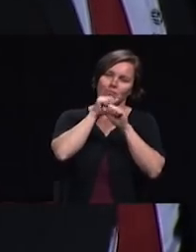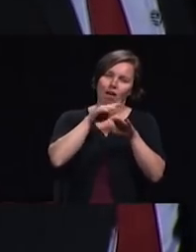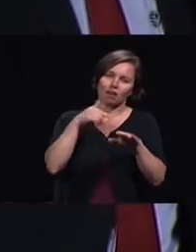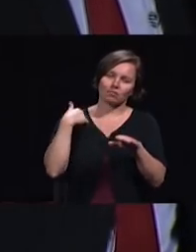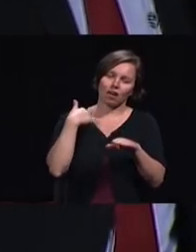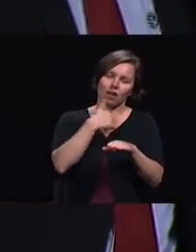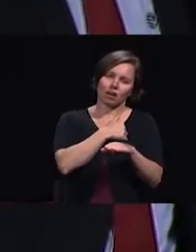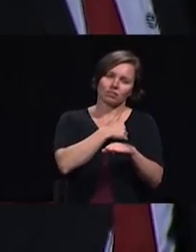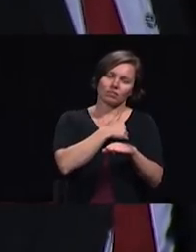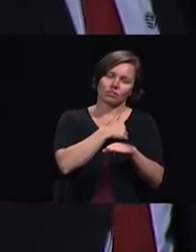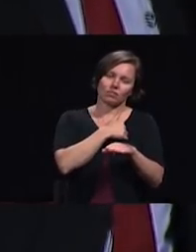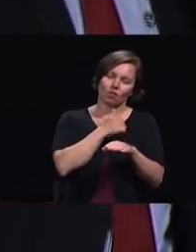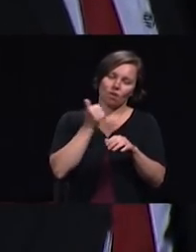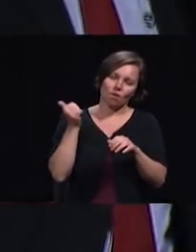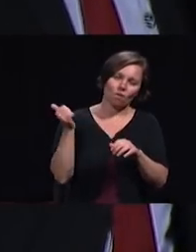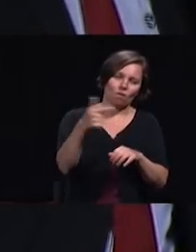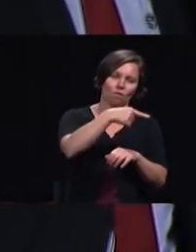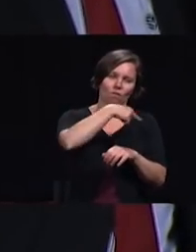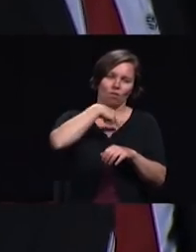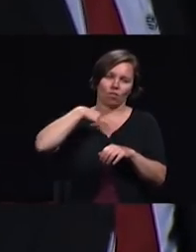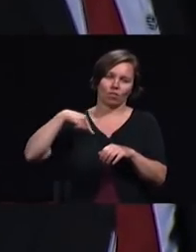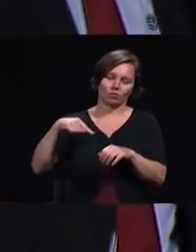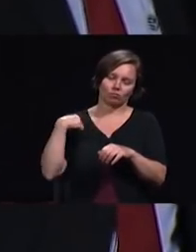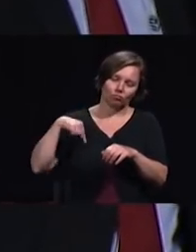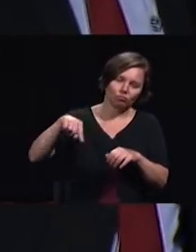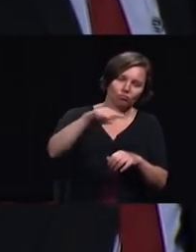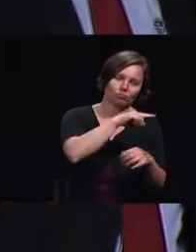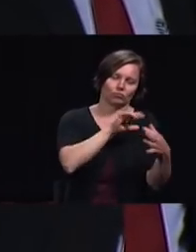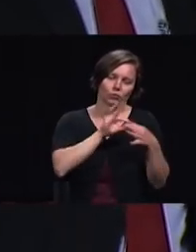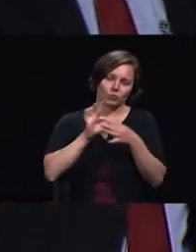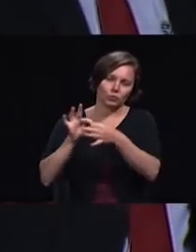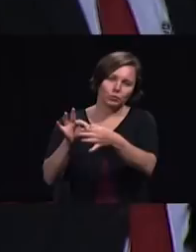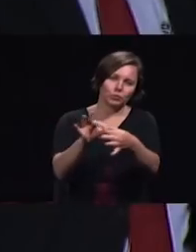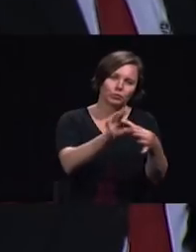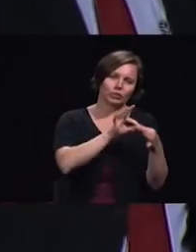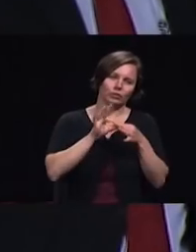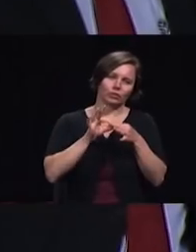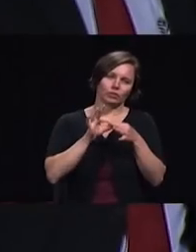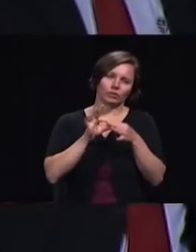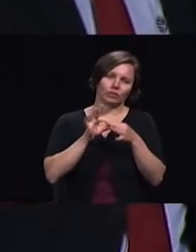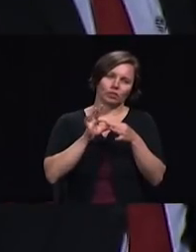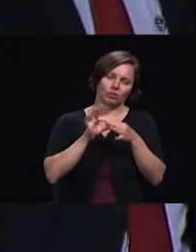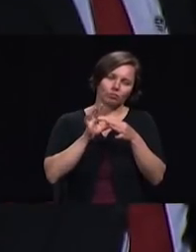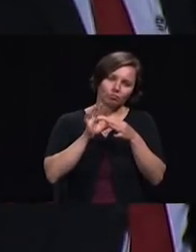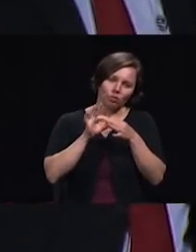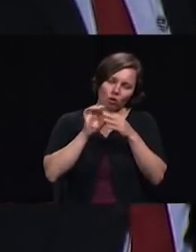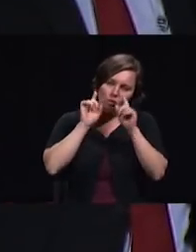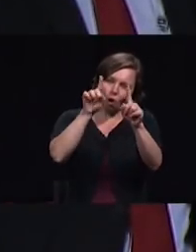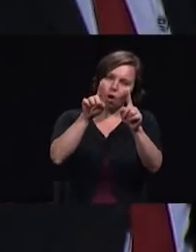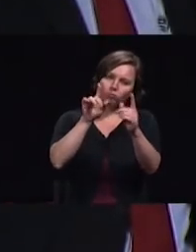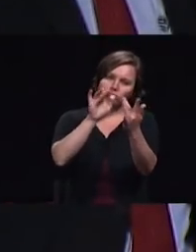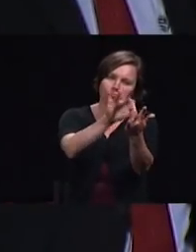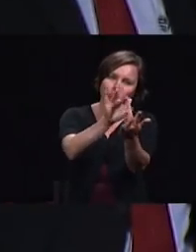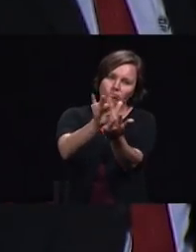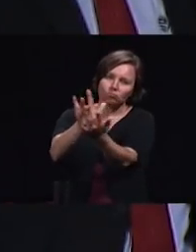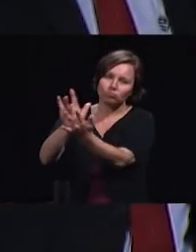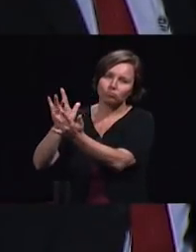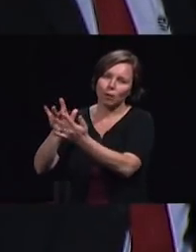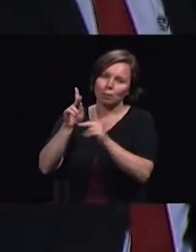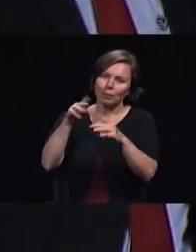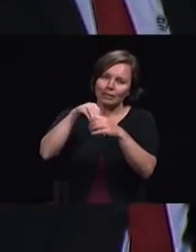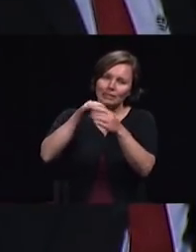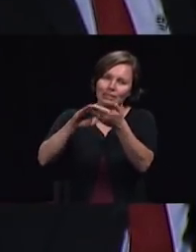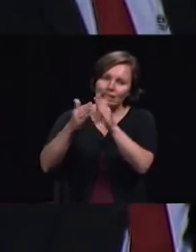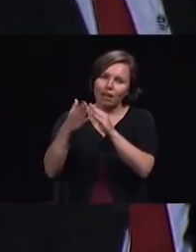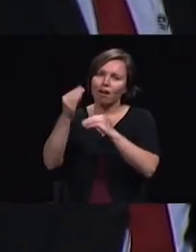move forward in reaching the millions of people in the cities and, yes, in the rural areas of the saving